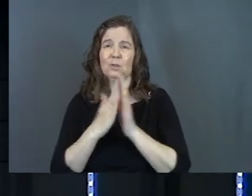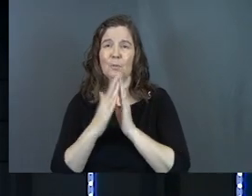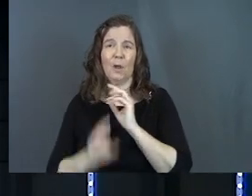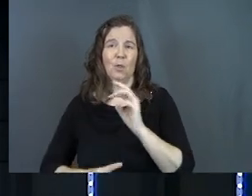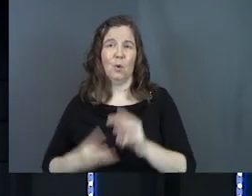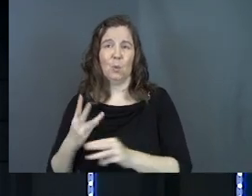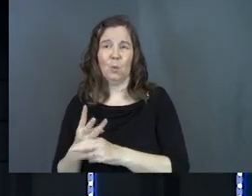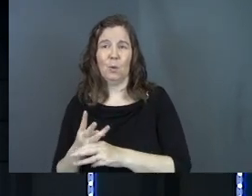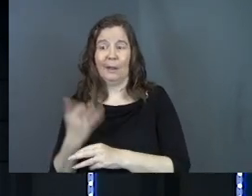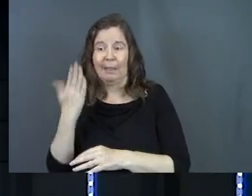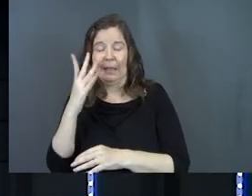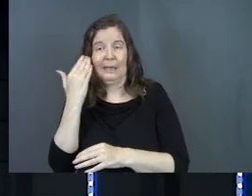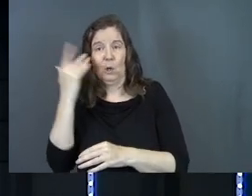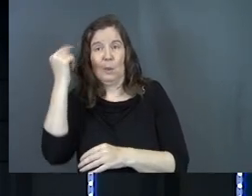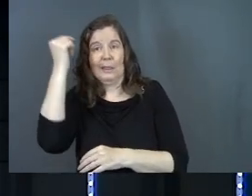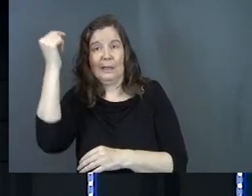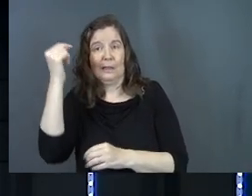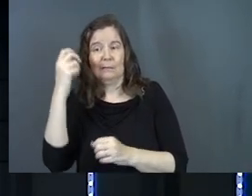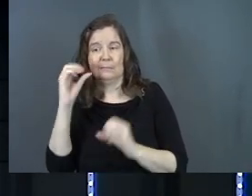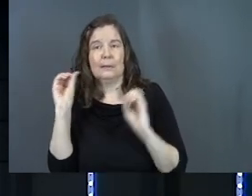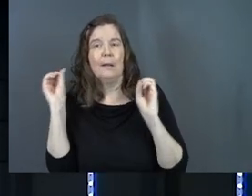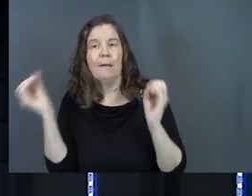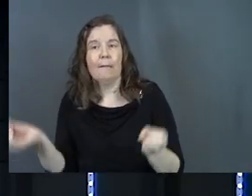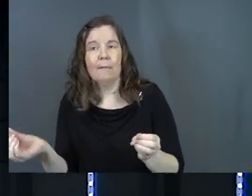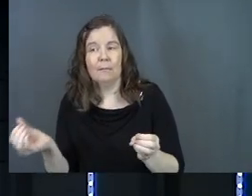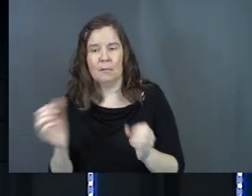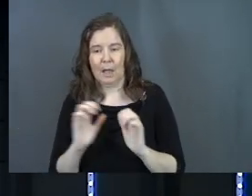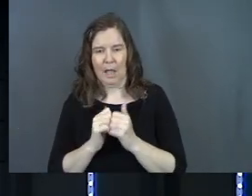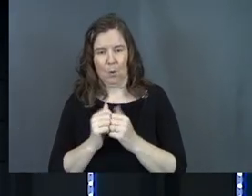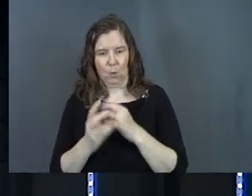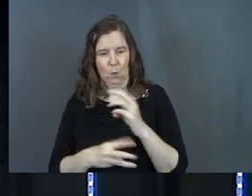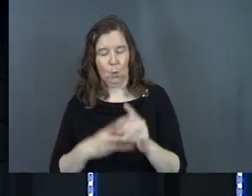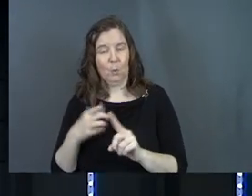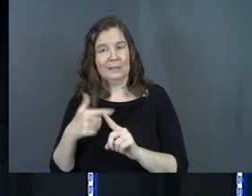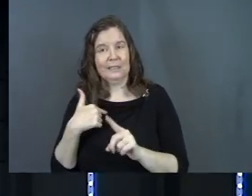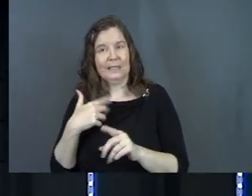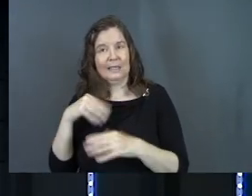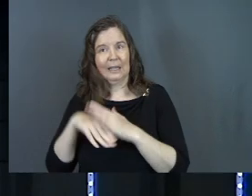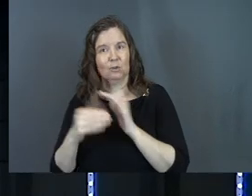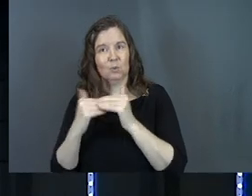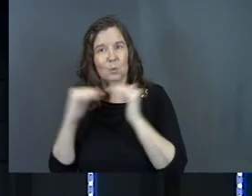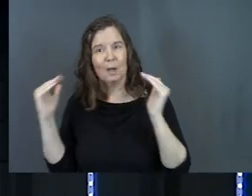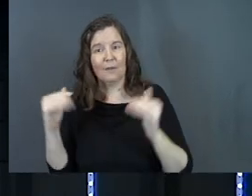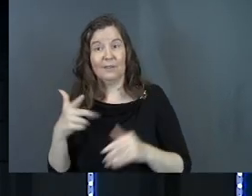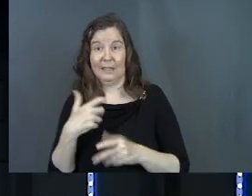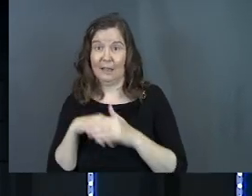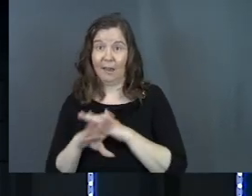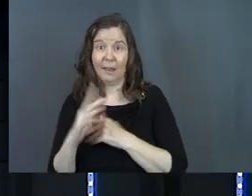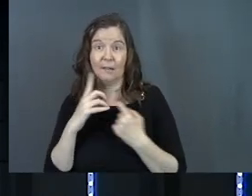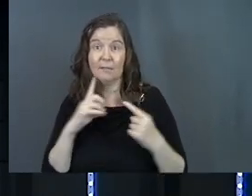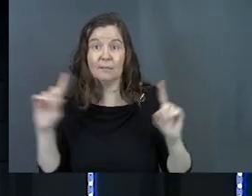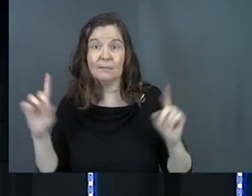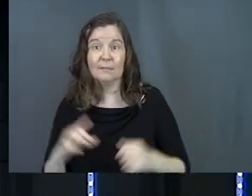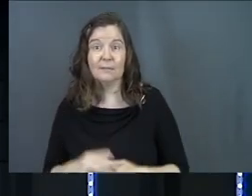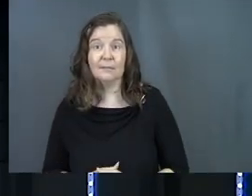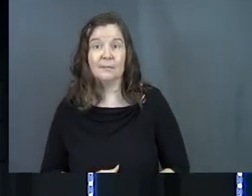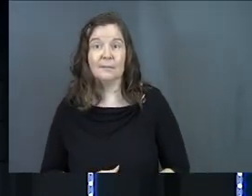world. That guy didn't know theologically hardly anything. How in the world did he get into heaven? He got in.